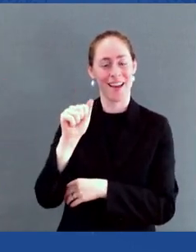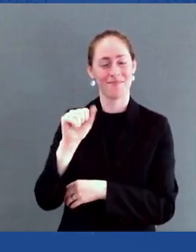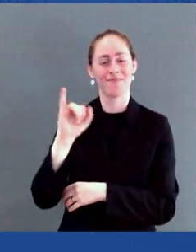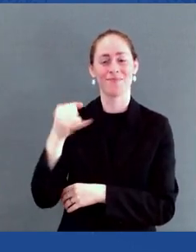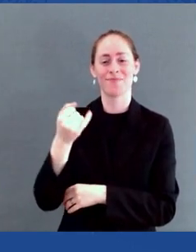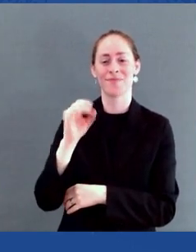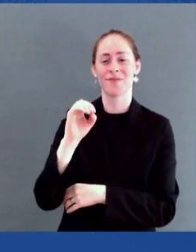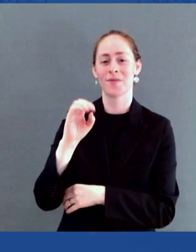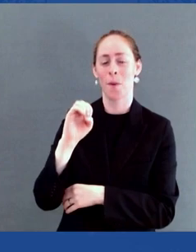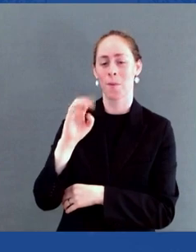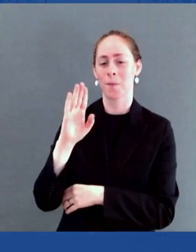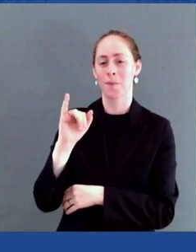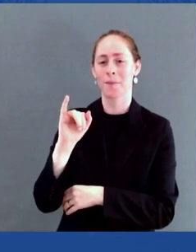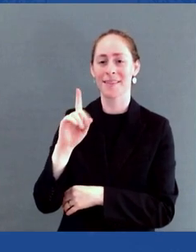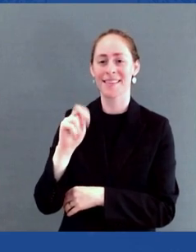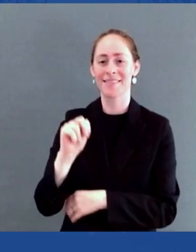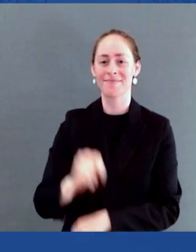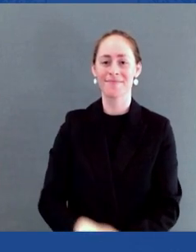Good job, Gabe.